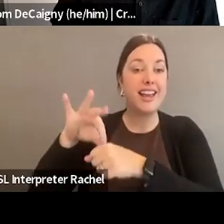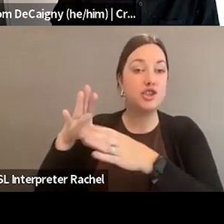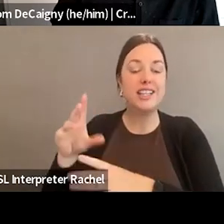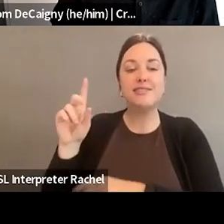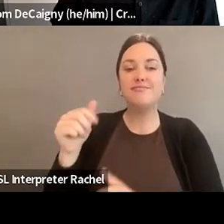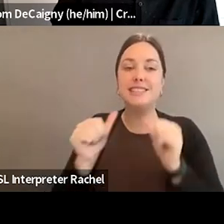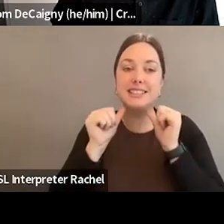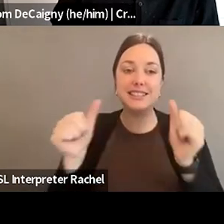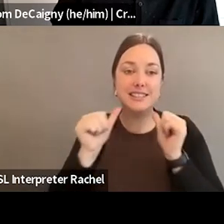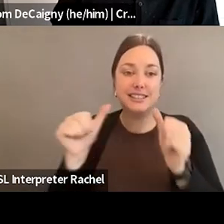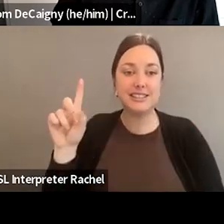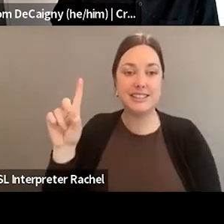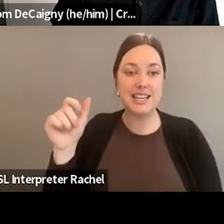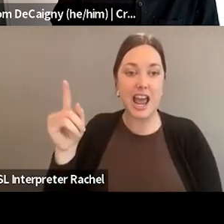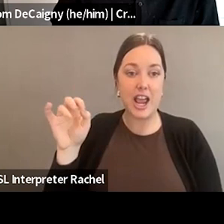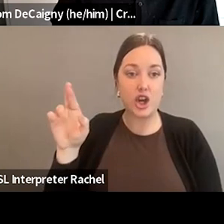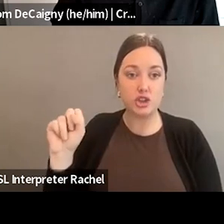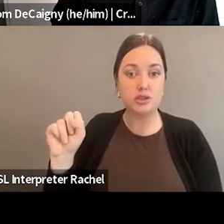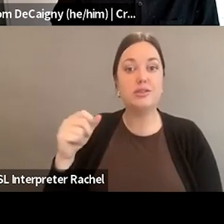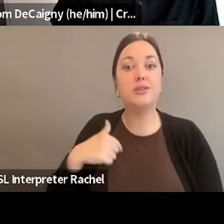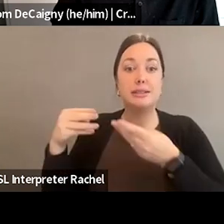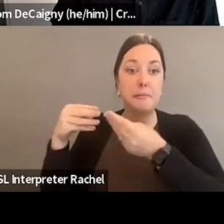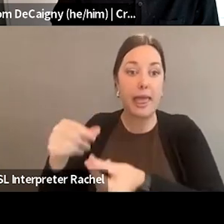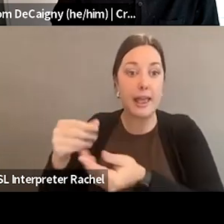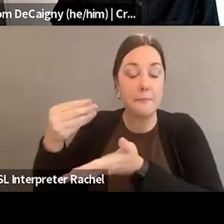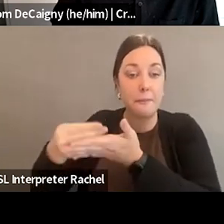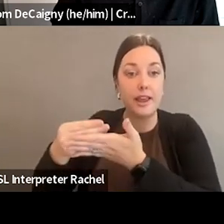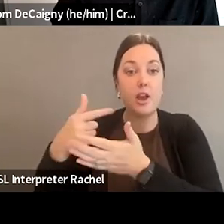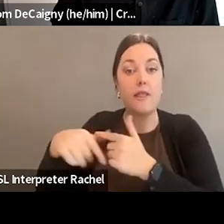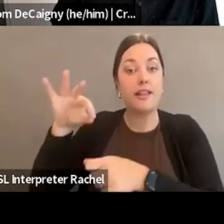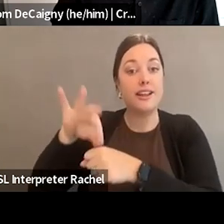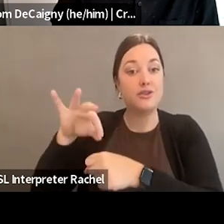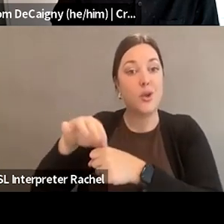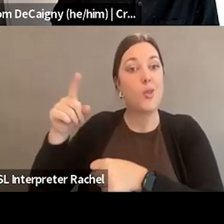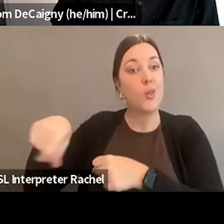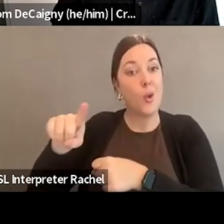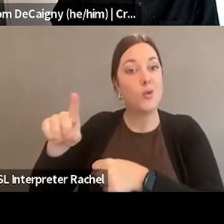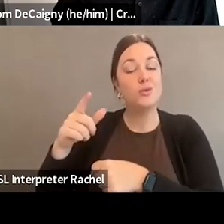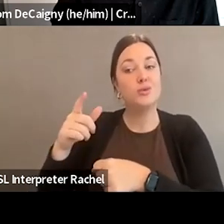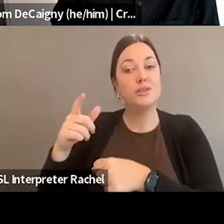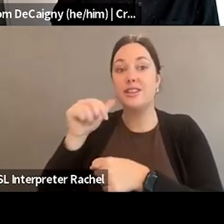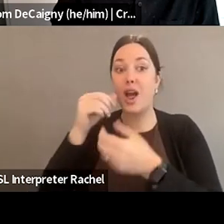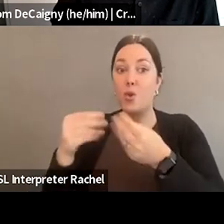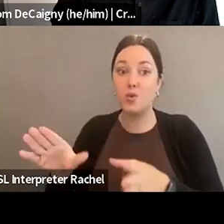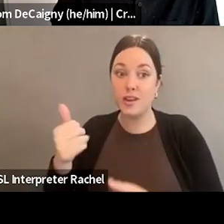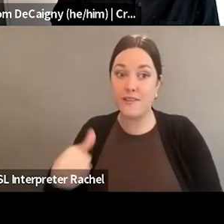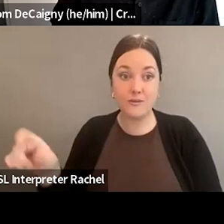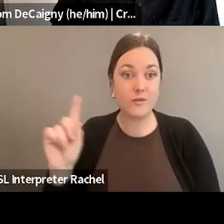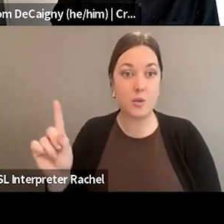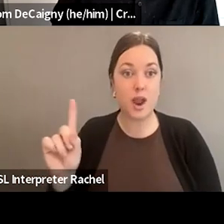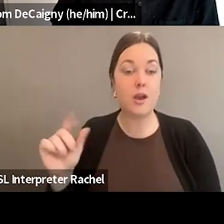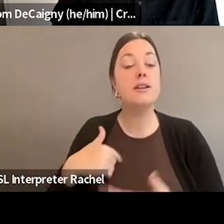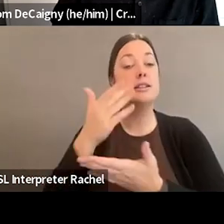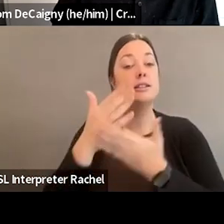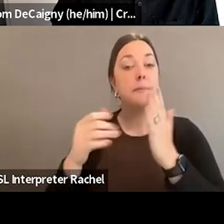was a lot of voters, spent on those races, those are the ones that lost. But they did not lose everywhere. In some of the state